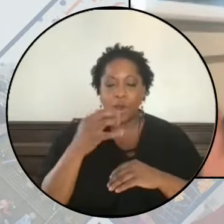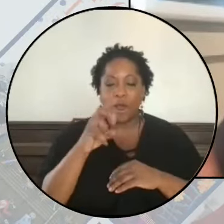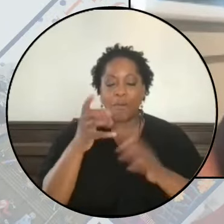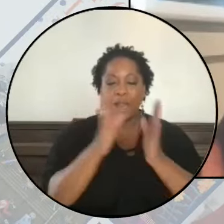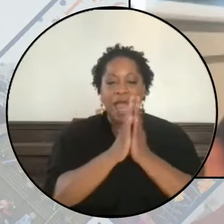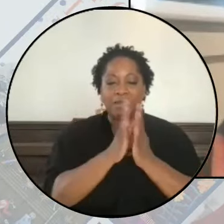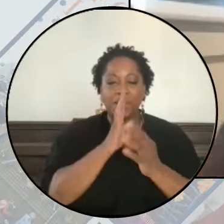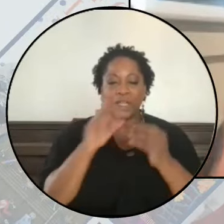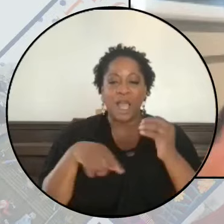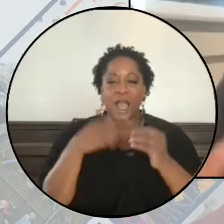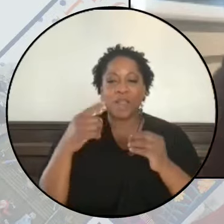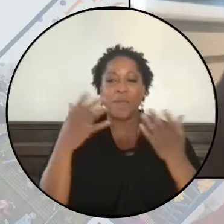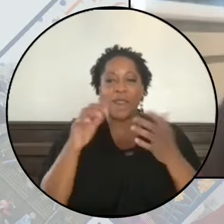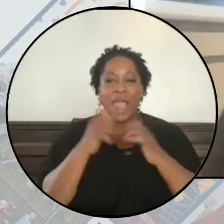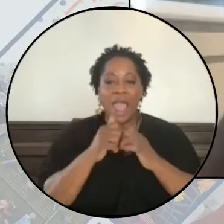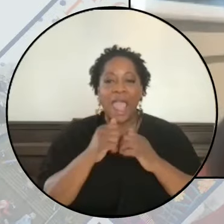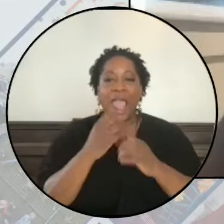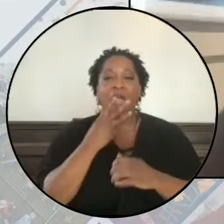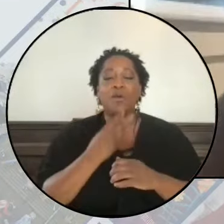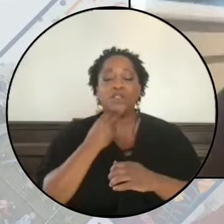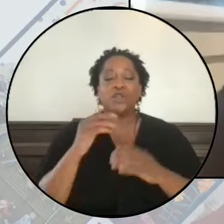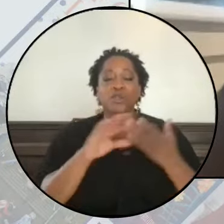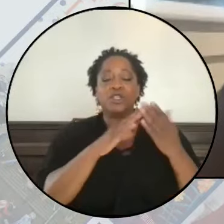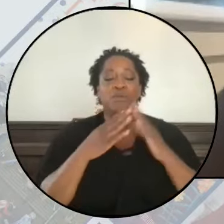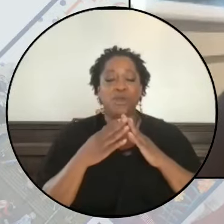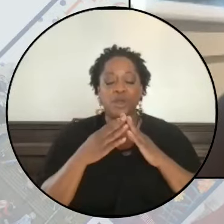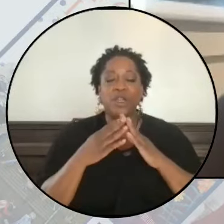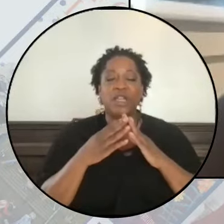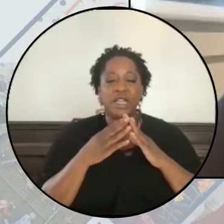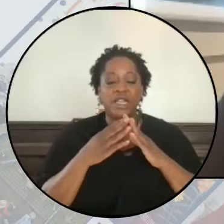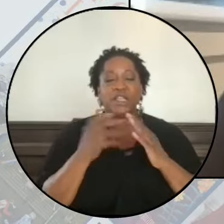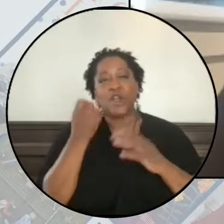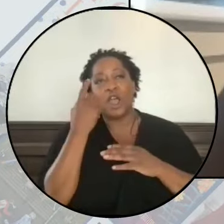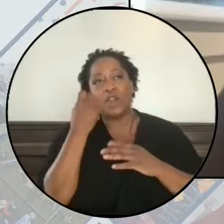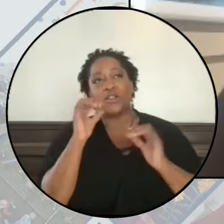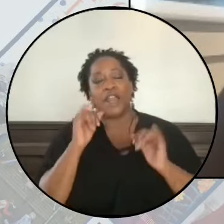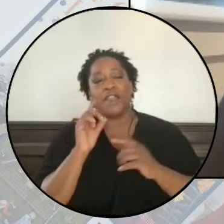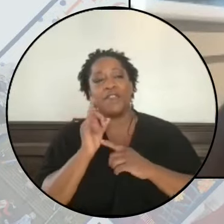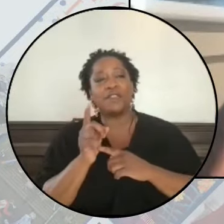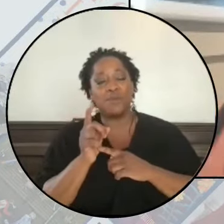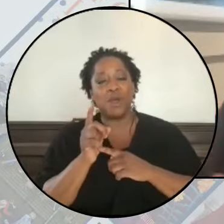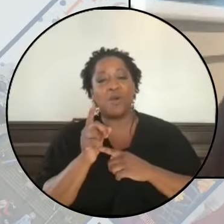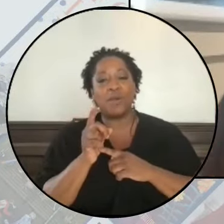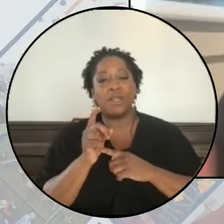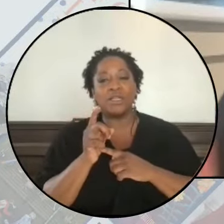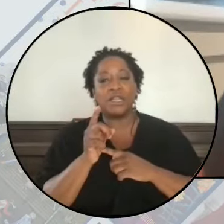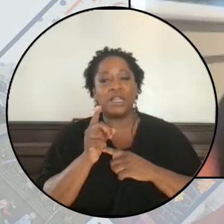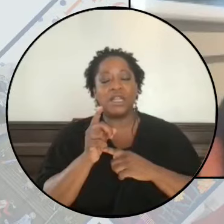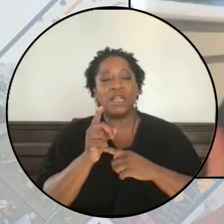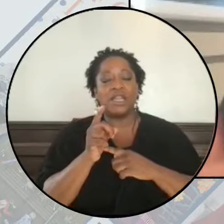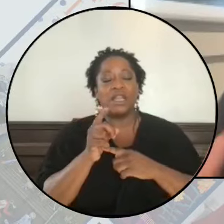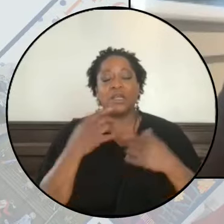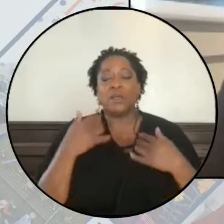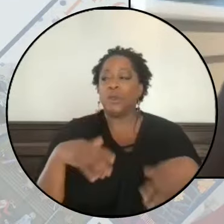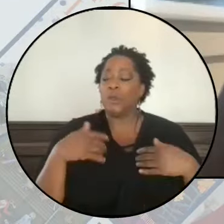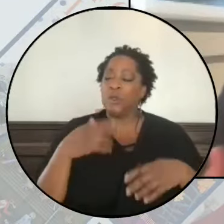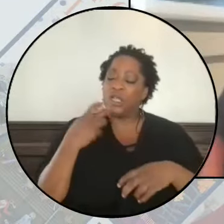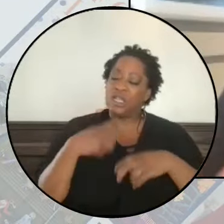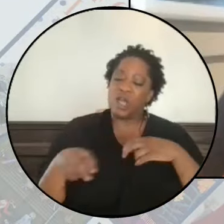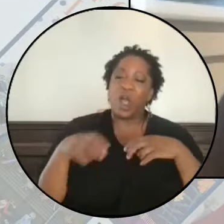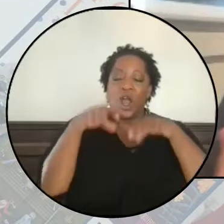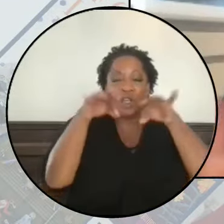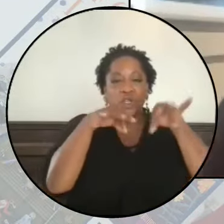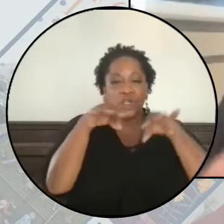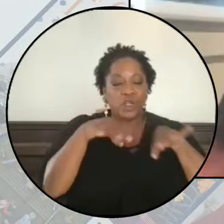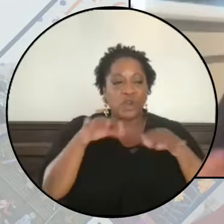to talk a little bit about the way that Jewish communities are understanding this moment. And I think, you know, it's, it's hard to even